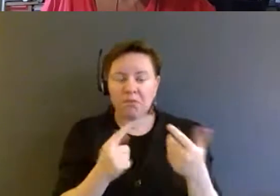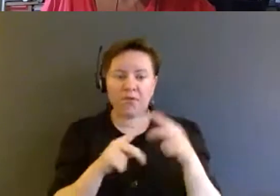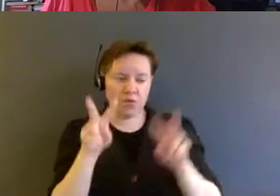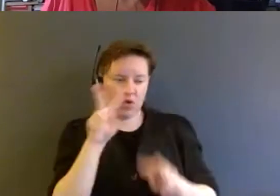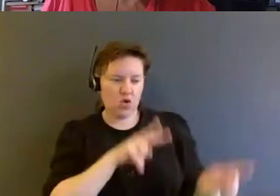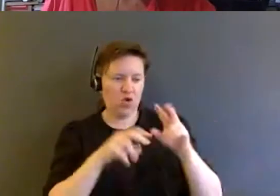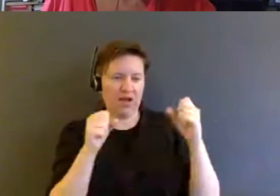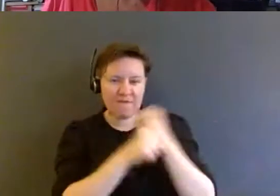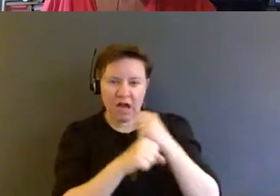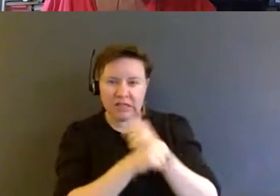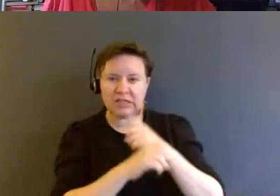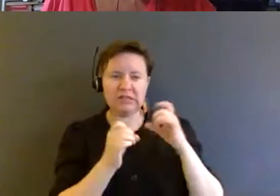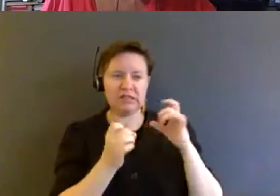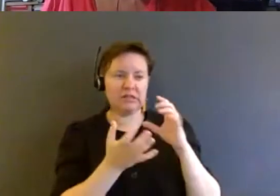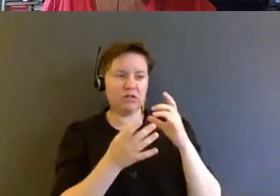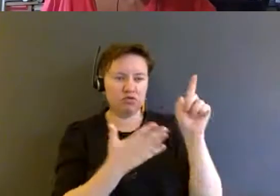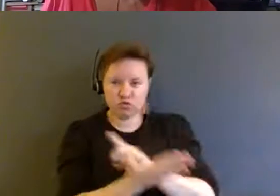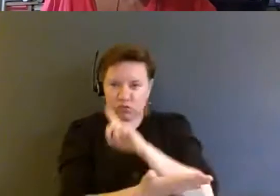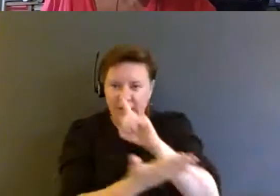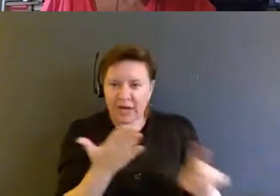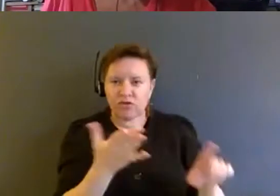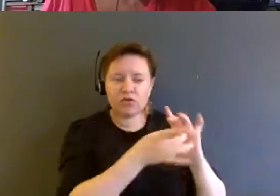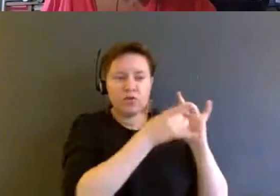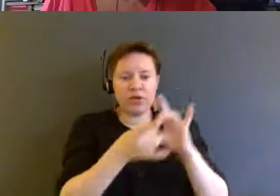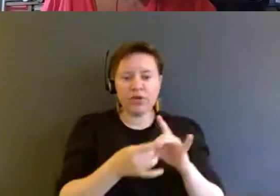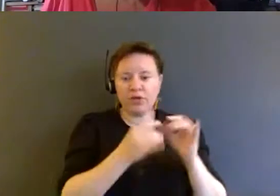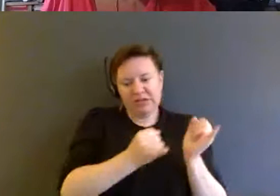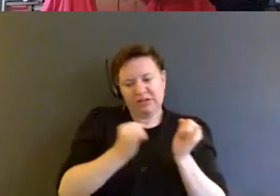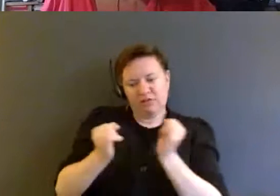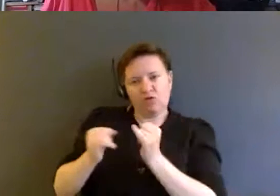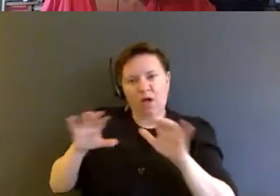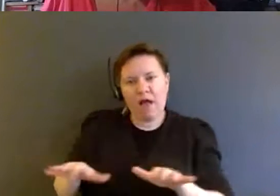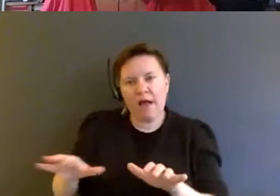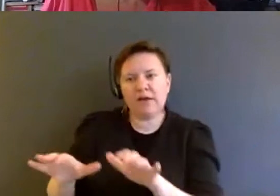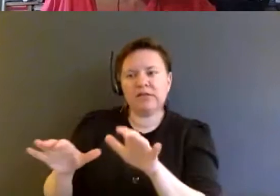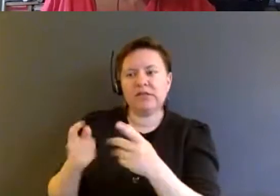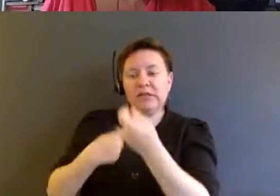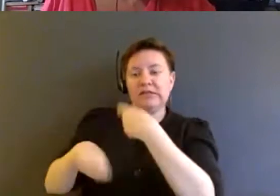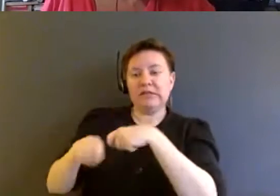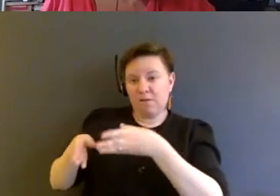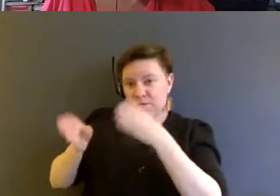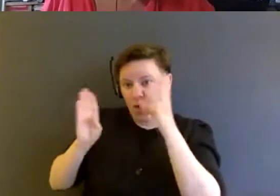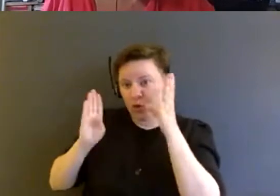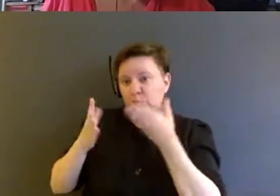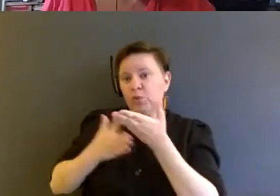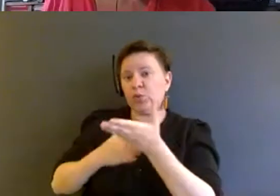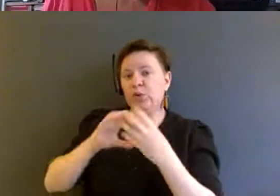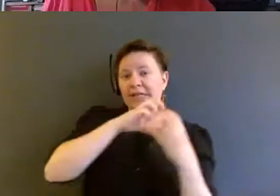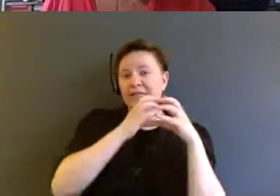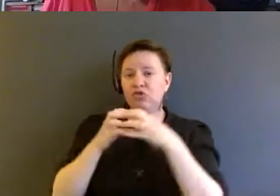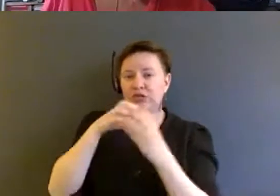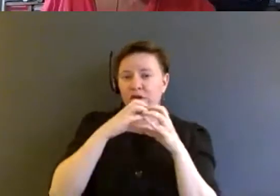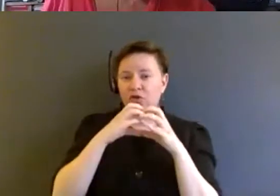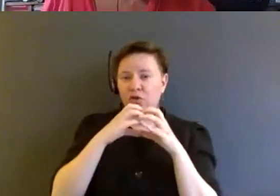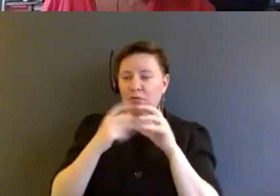discrimination as related to individual acts and instead focus through an intersectional lens on